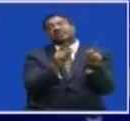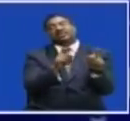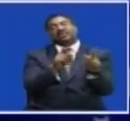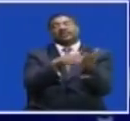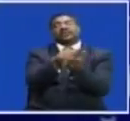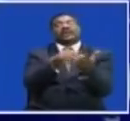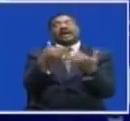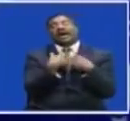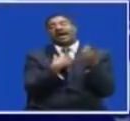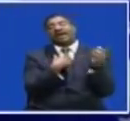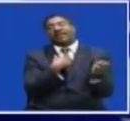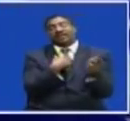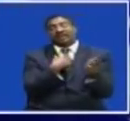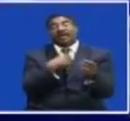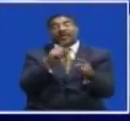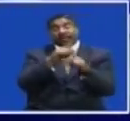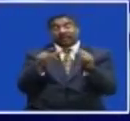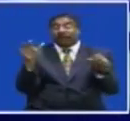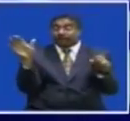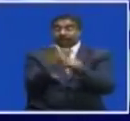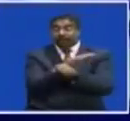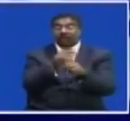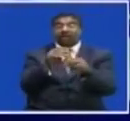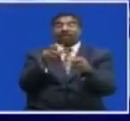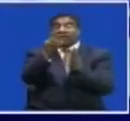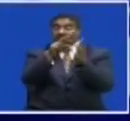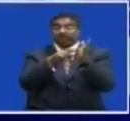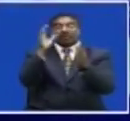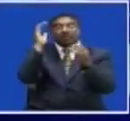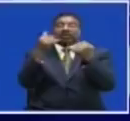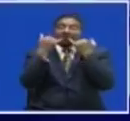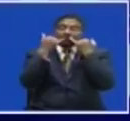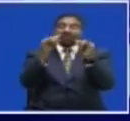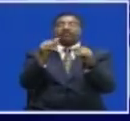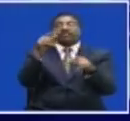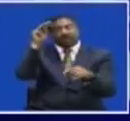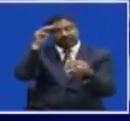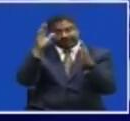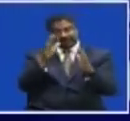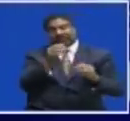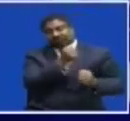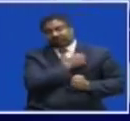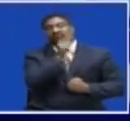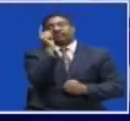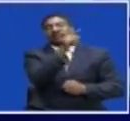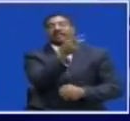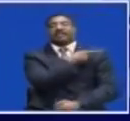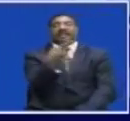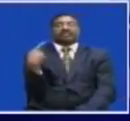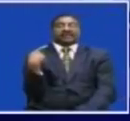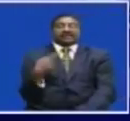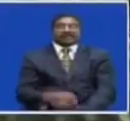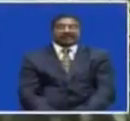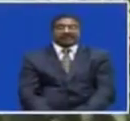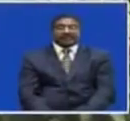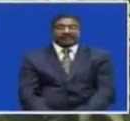She however said a comprehensive ministerial statement will be issued during the course of the week Yes,